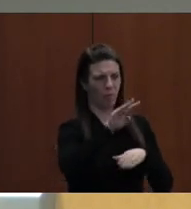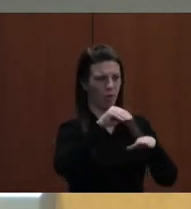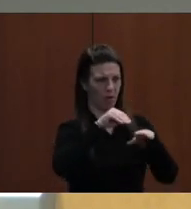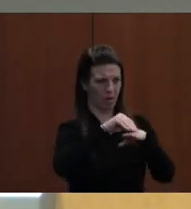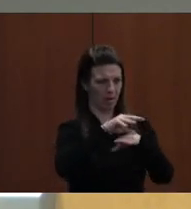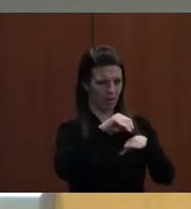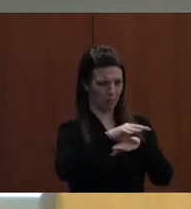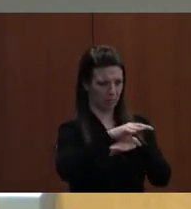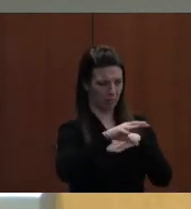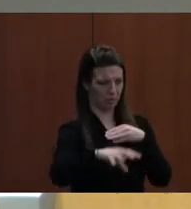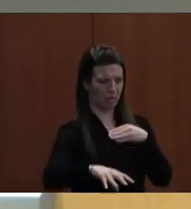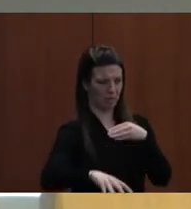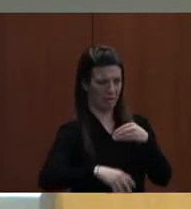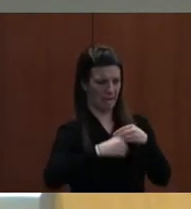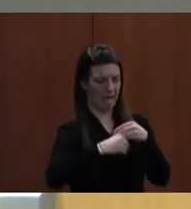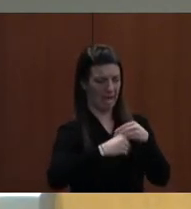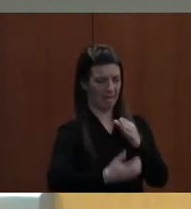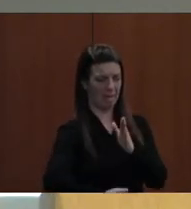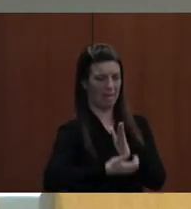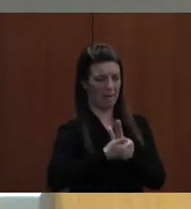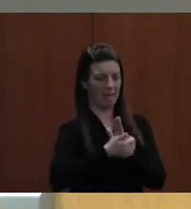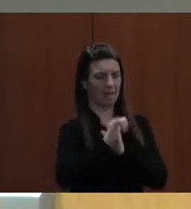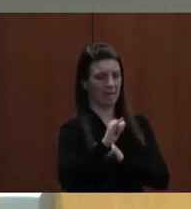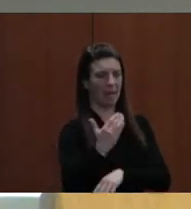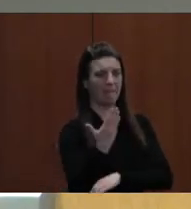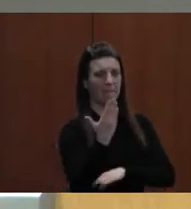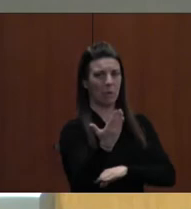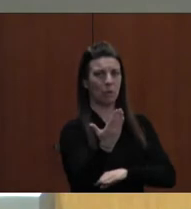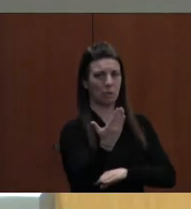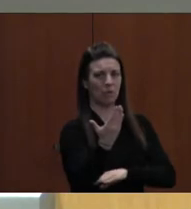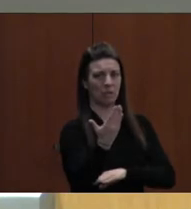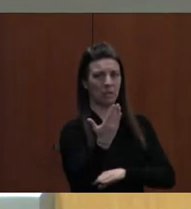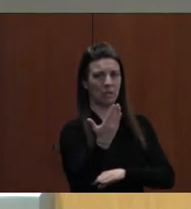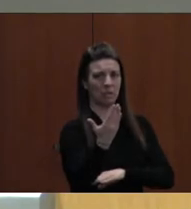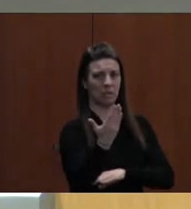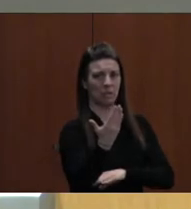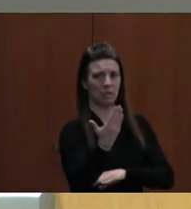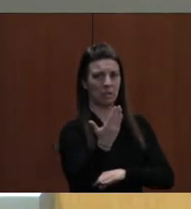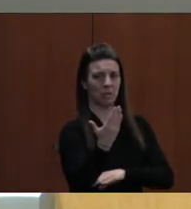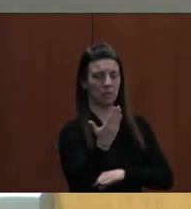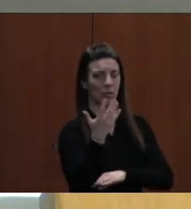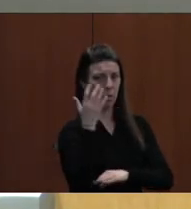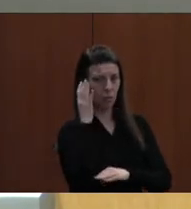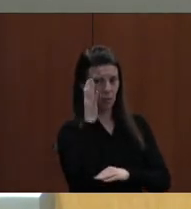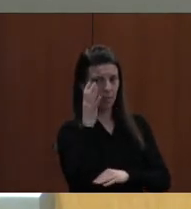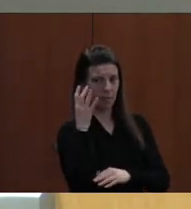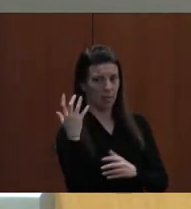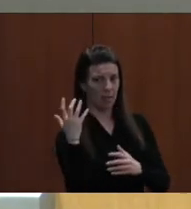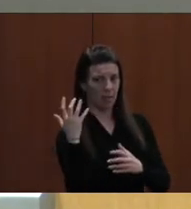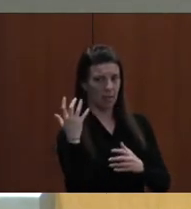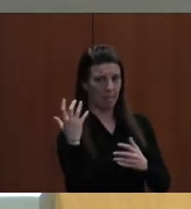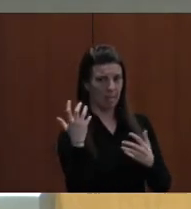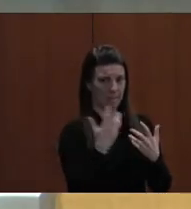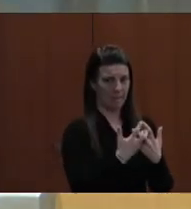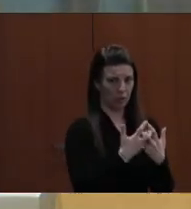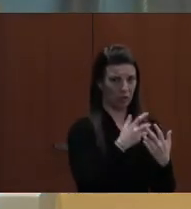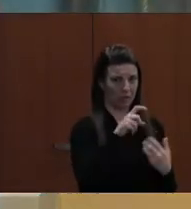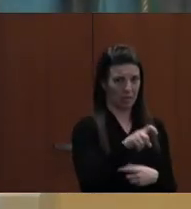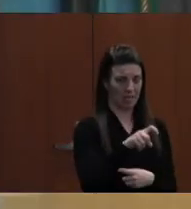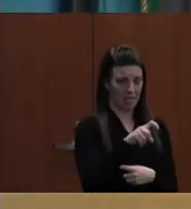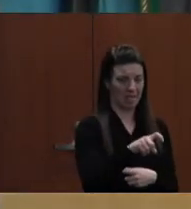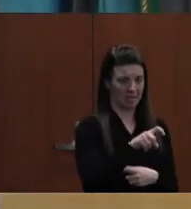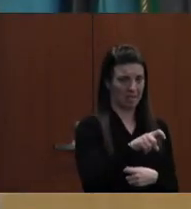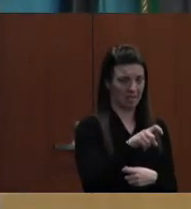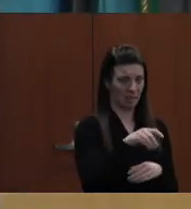motion, would we be meeting the wants of WCPS in terms of counselors? I don't think you'd be meeting the